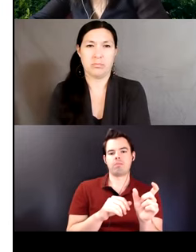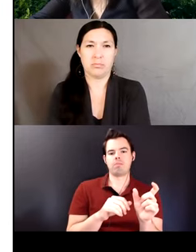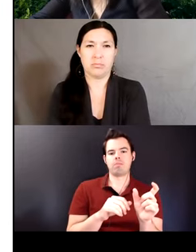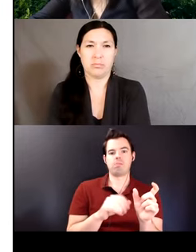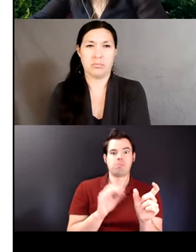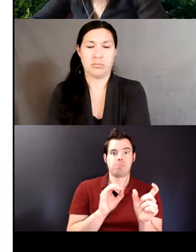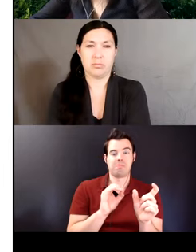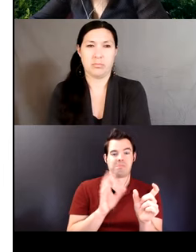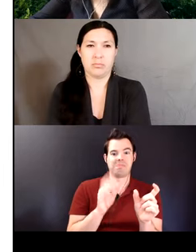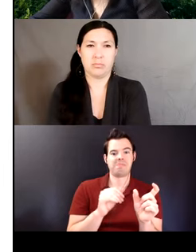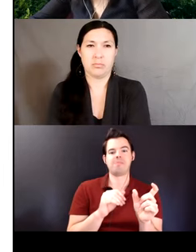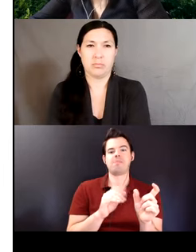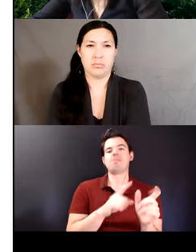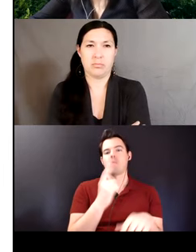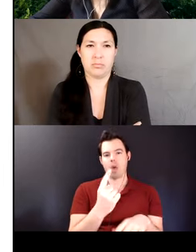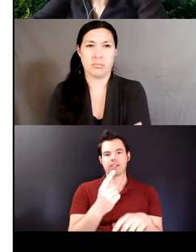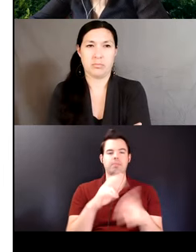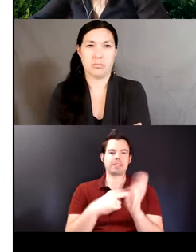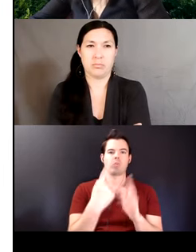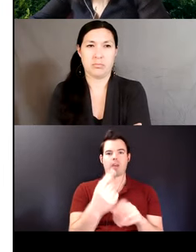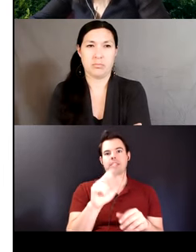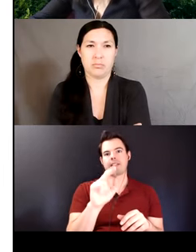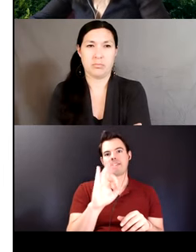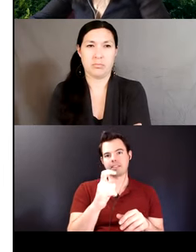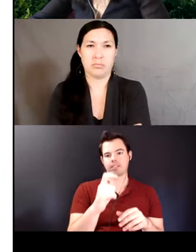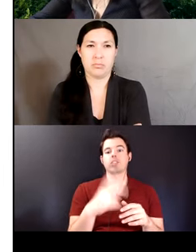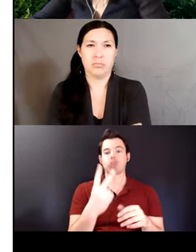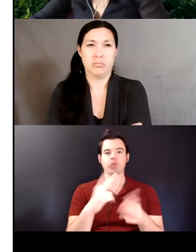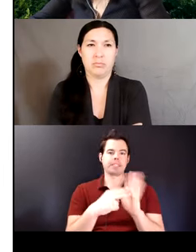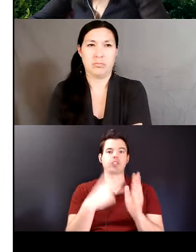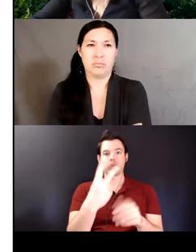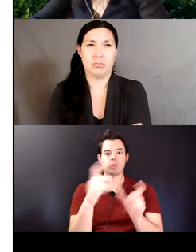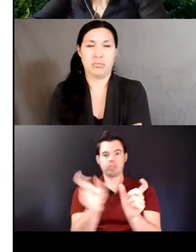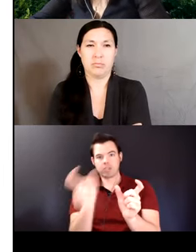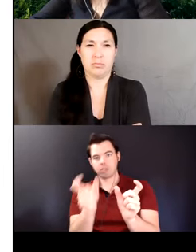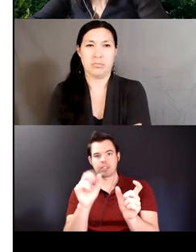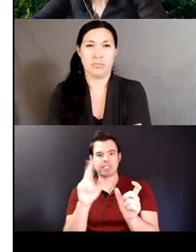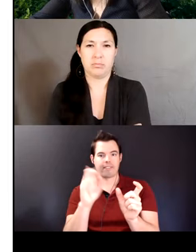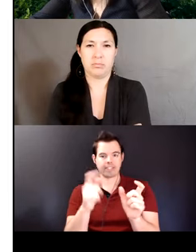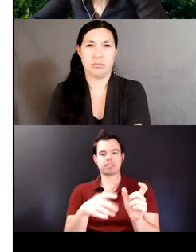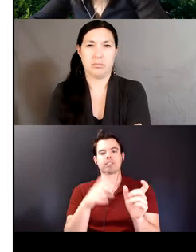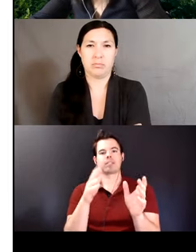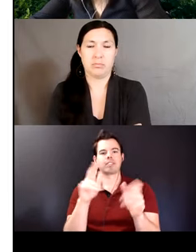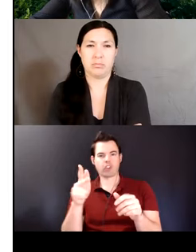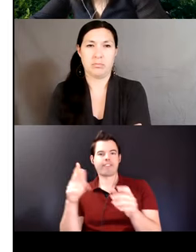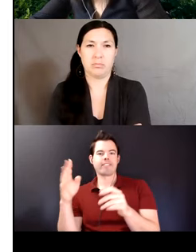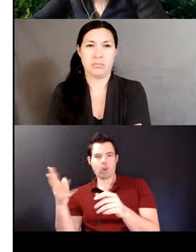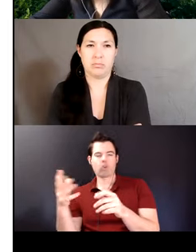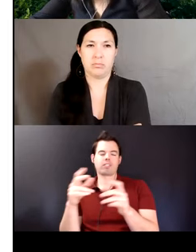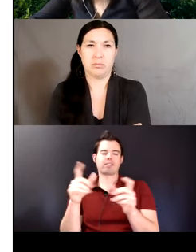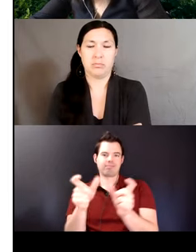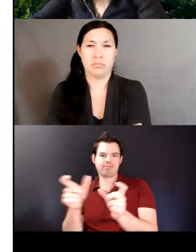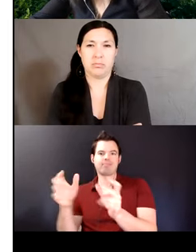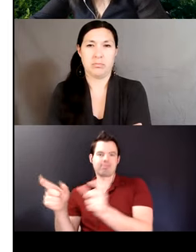stands for one suffix two stands for two suffixes and so on the suffixes in those positions can be either